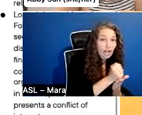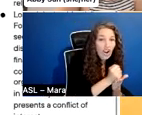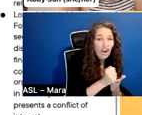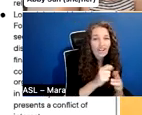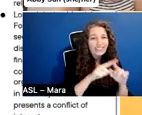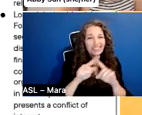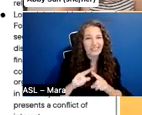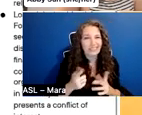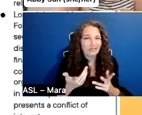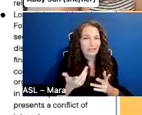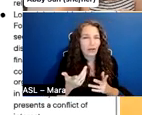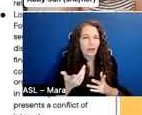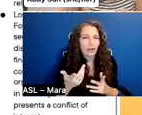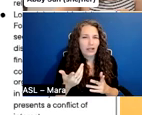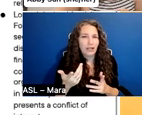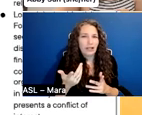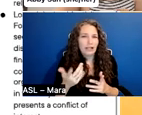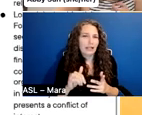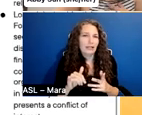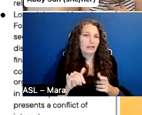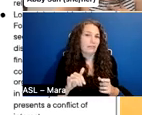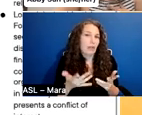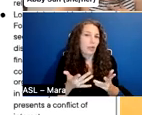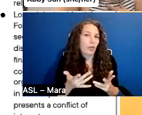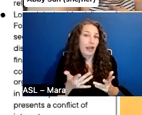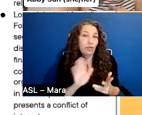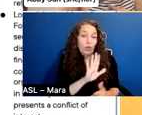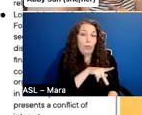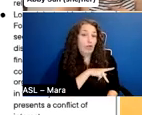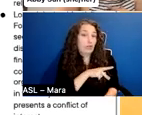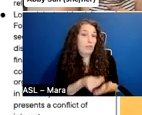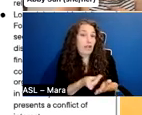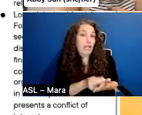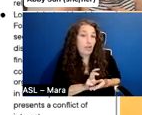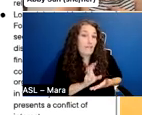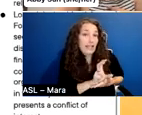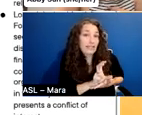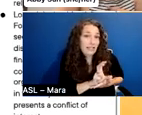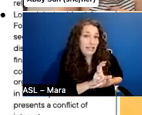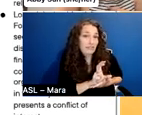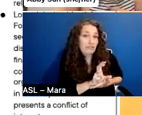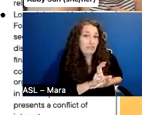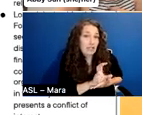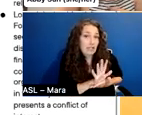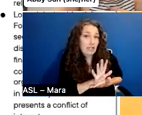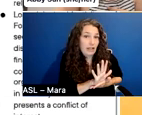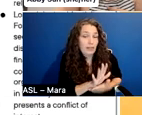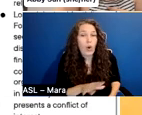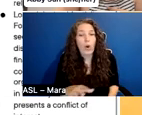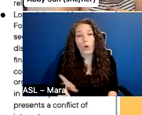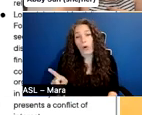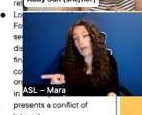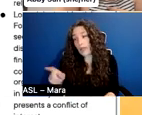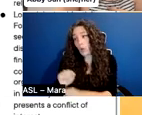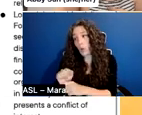equity into the film. It could be working a day job and putting earnings from your day job, whether that is